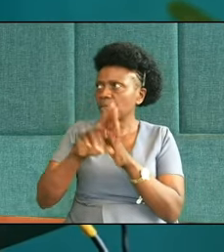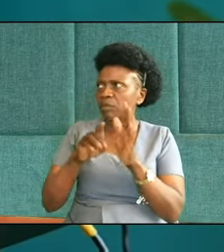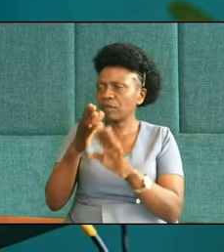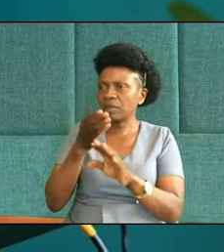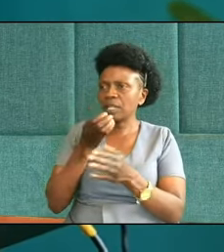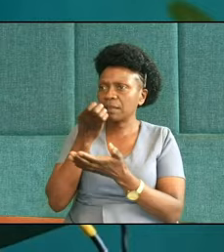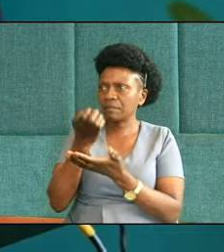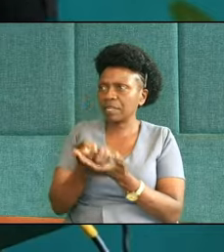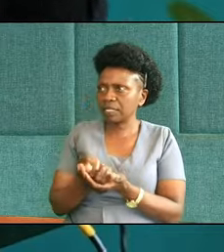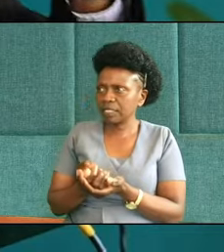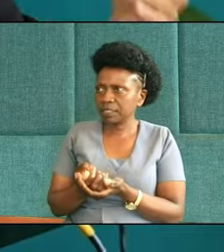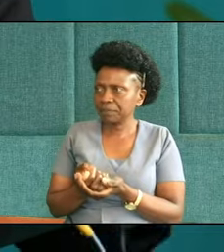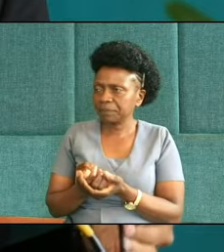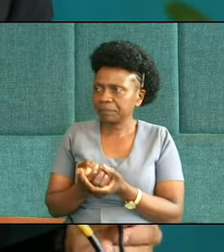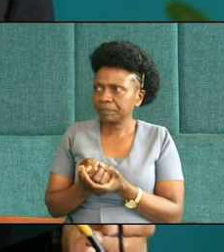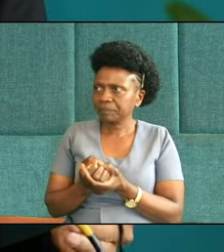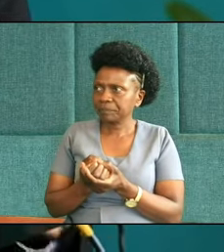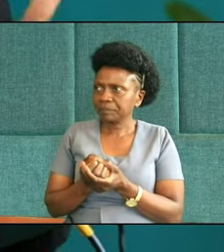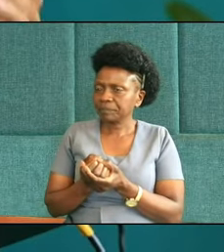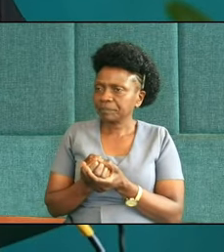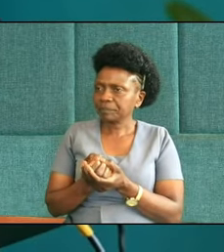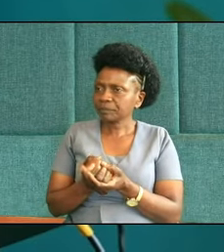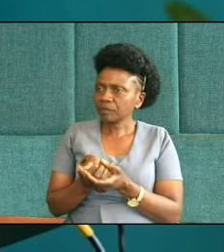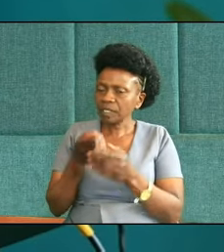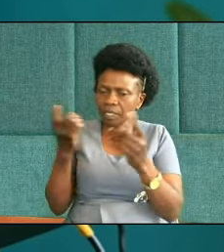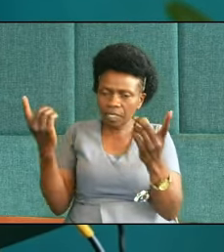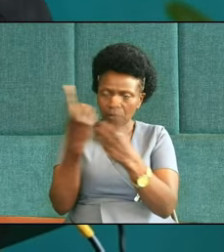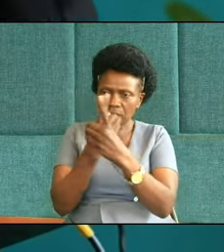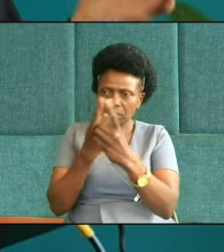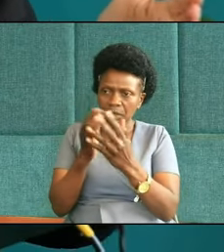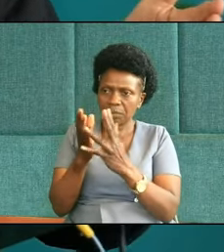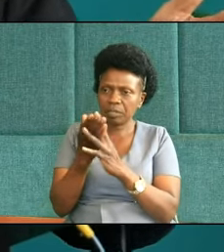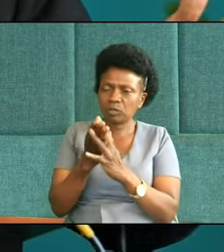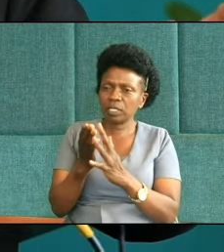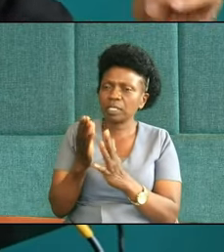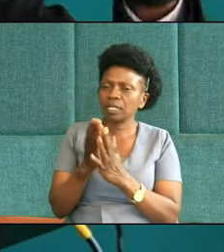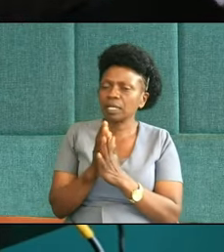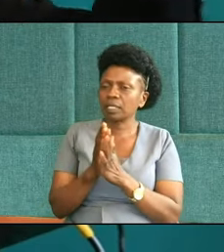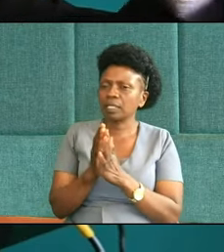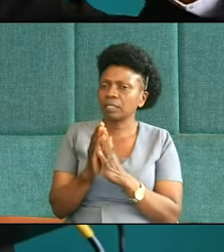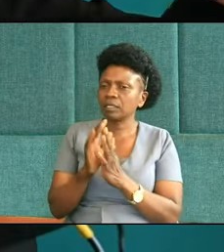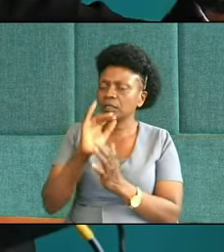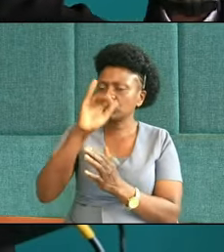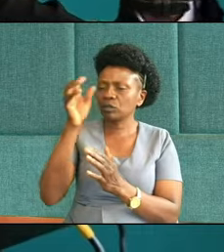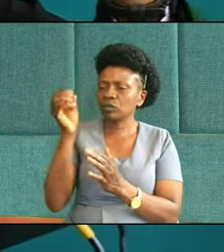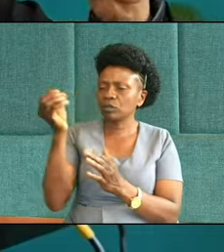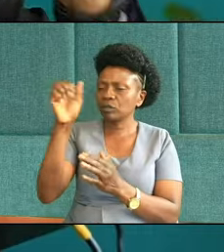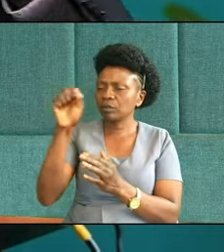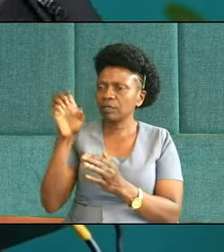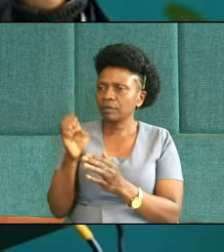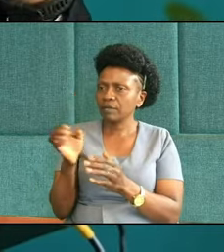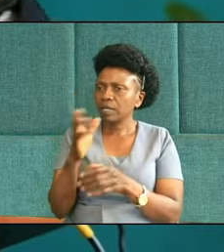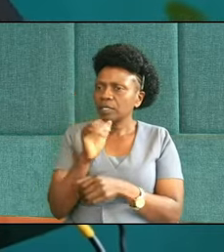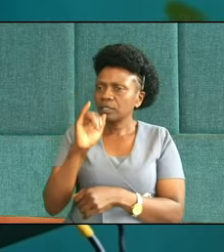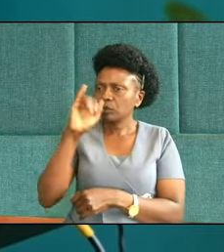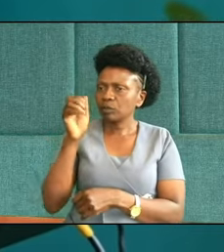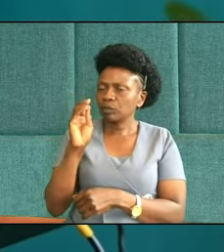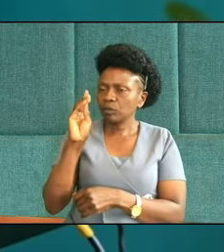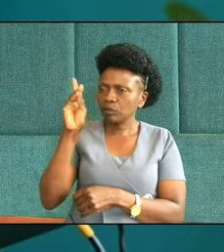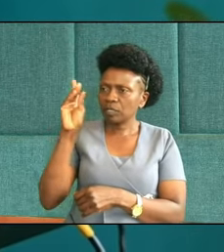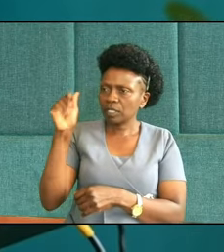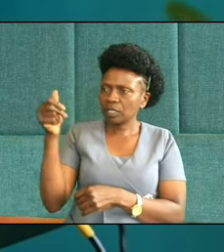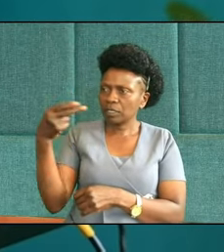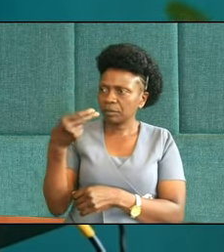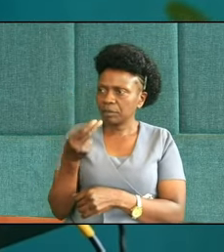the book written by that well-known Charles Dickens called A Tale of Two Cities. When you look at the story in the Bible, it's a tale of two